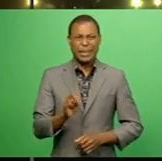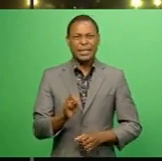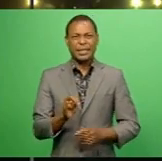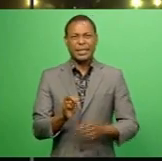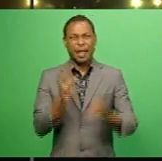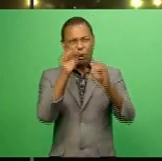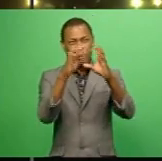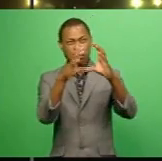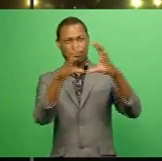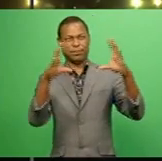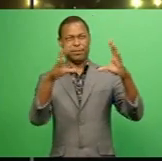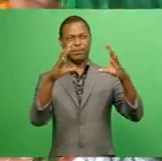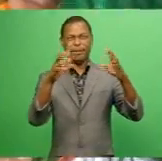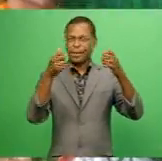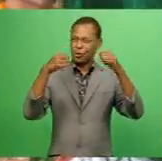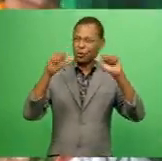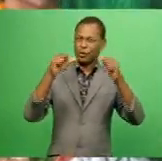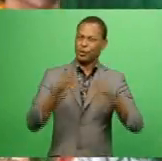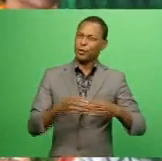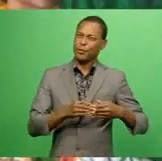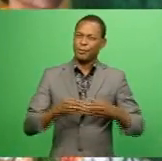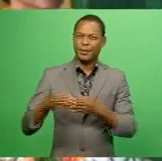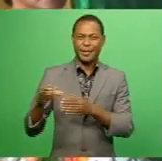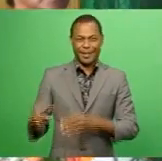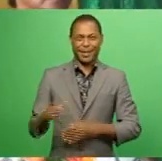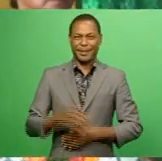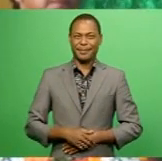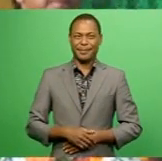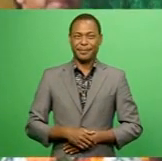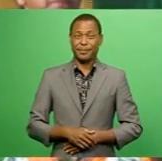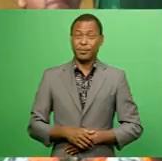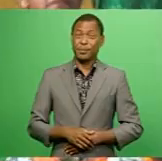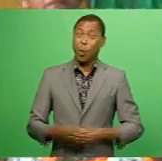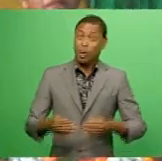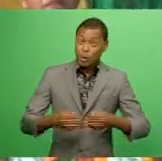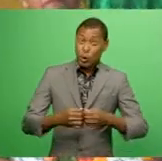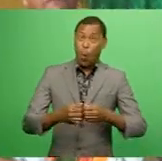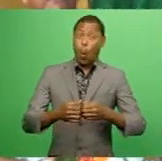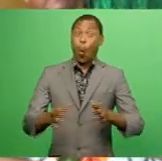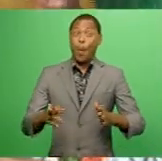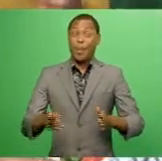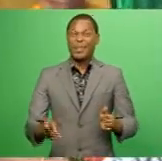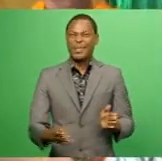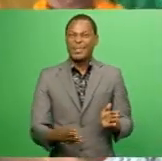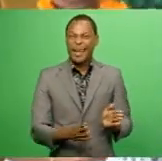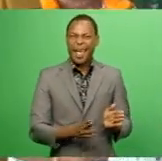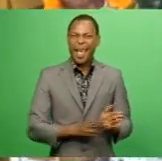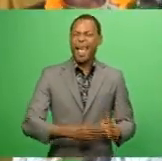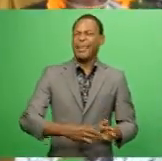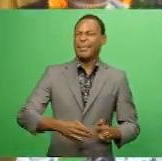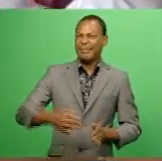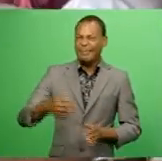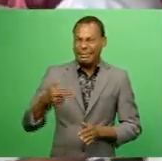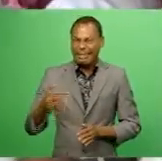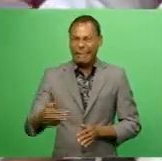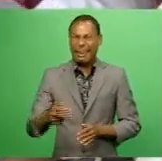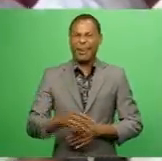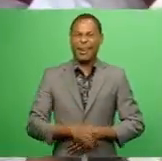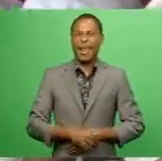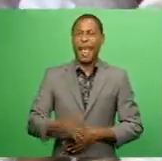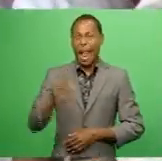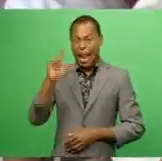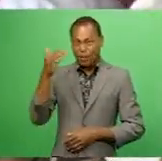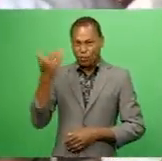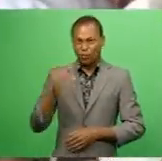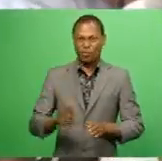successful leaders. While opening the Narewe Primary School new year-aid classroom earlier today, Permanent Secretary for Education, Dr.